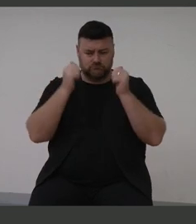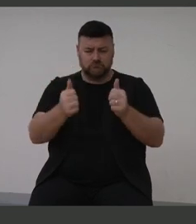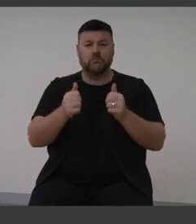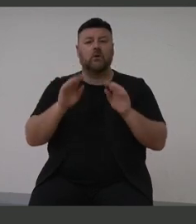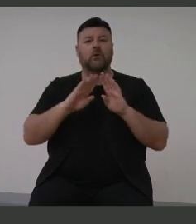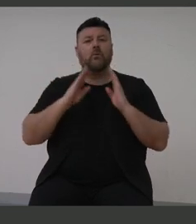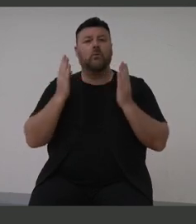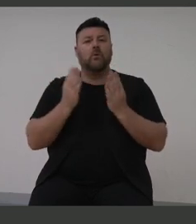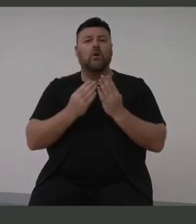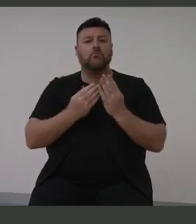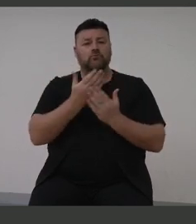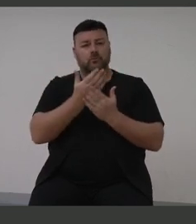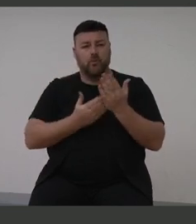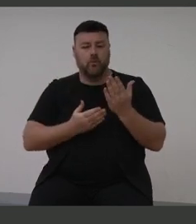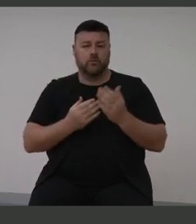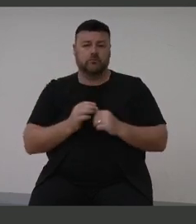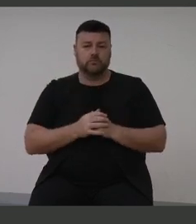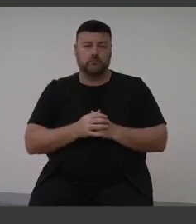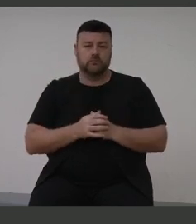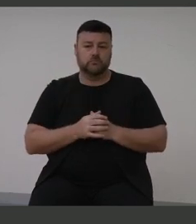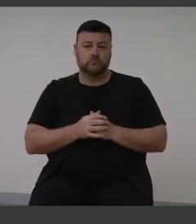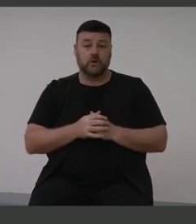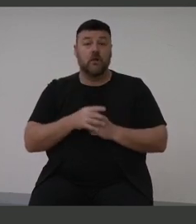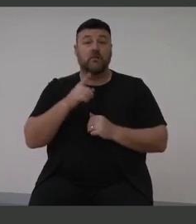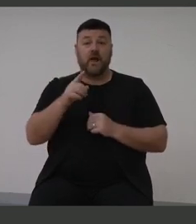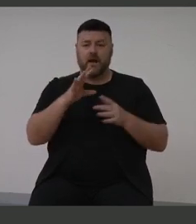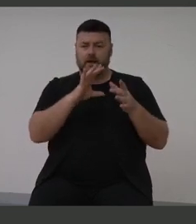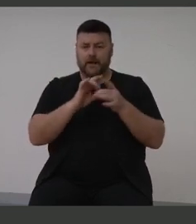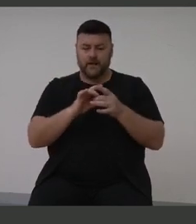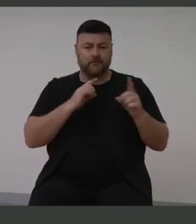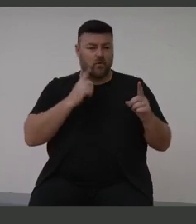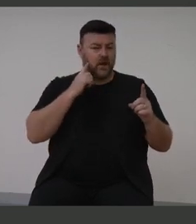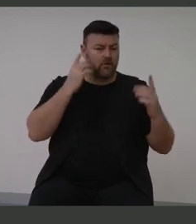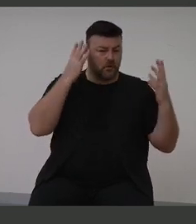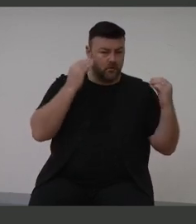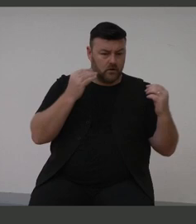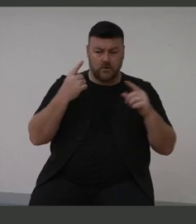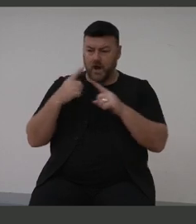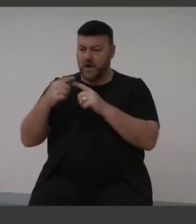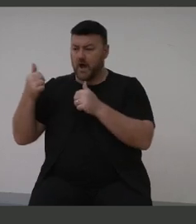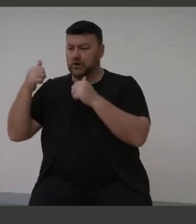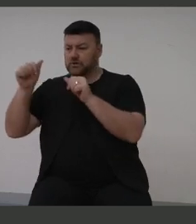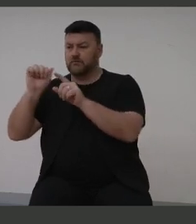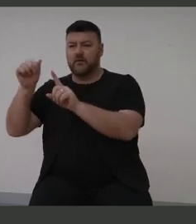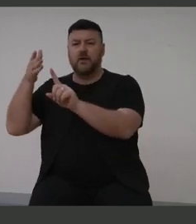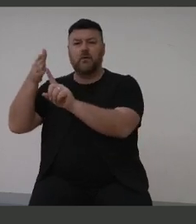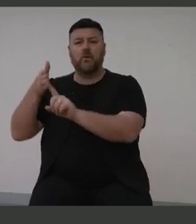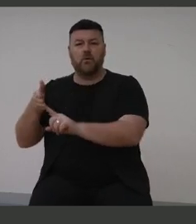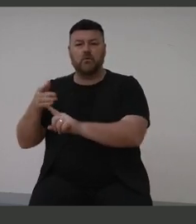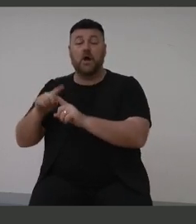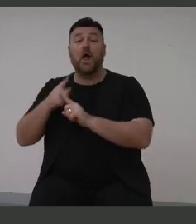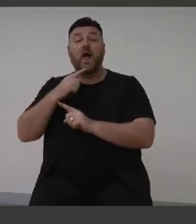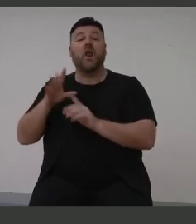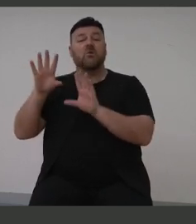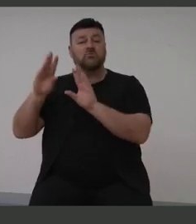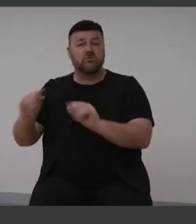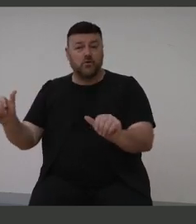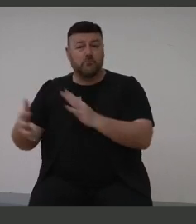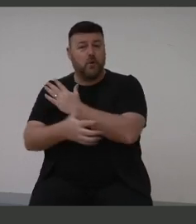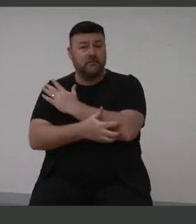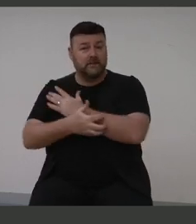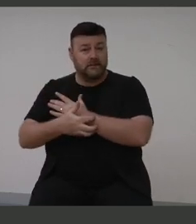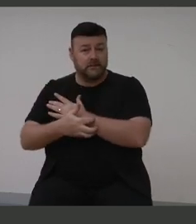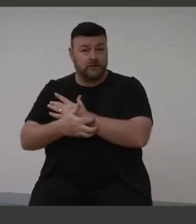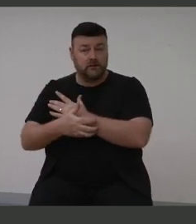establishes links between reducing hearing loss and achieving goals for ending poverty, creating healthier lives